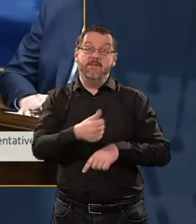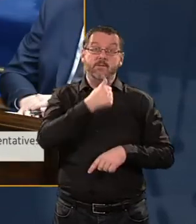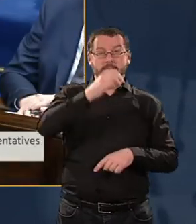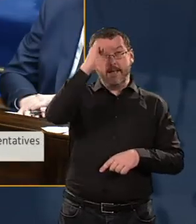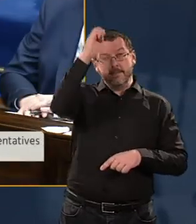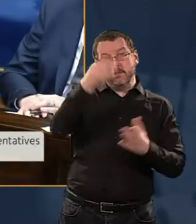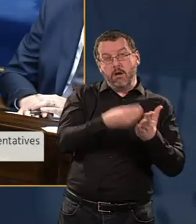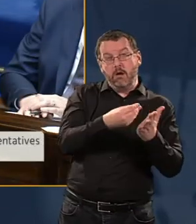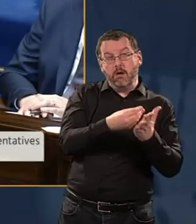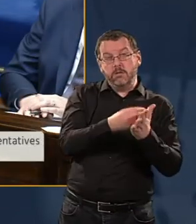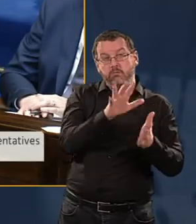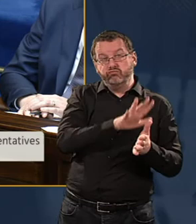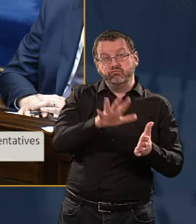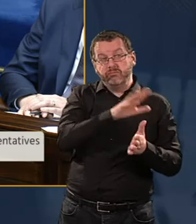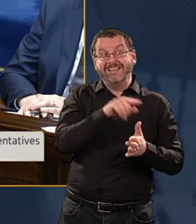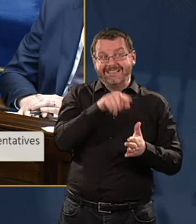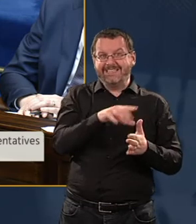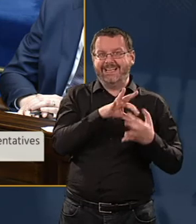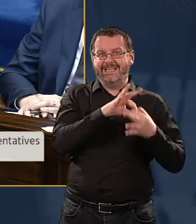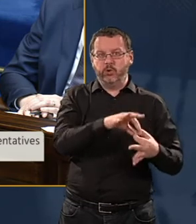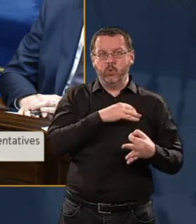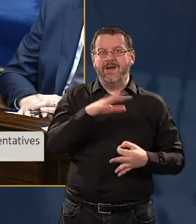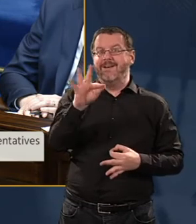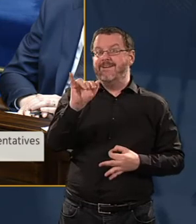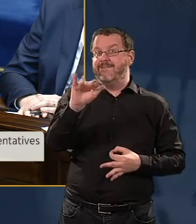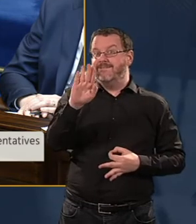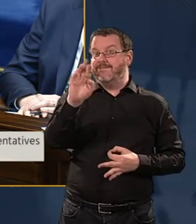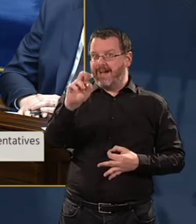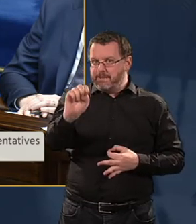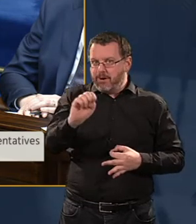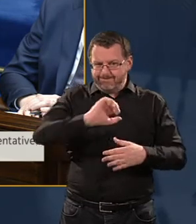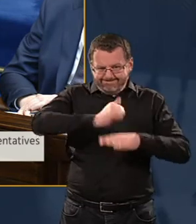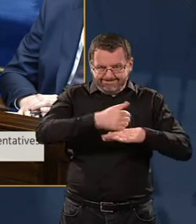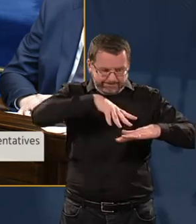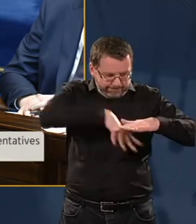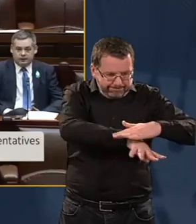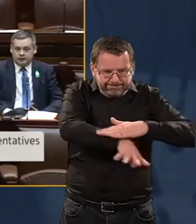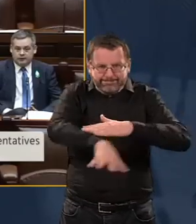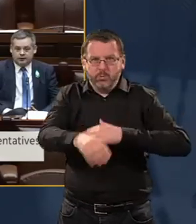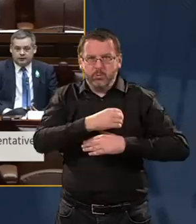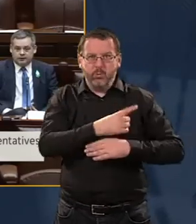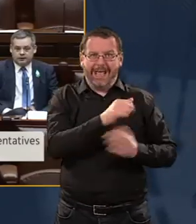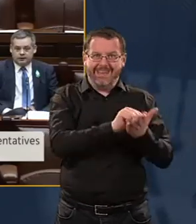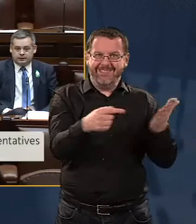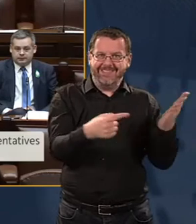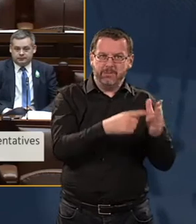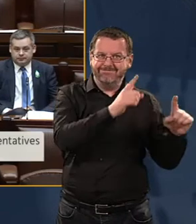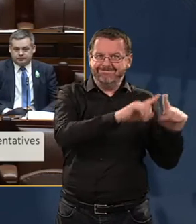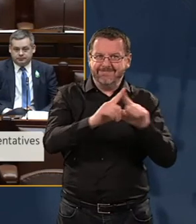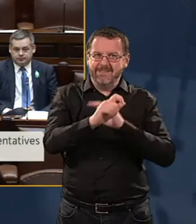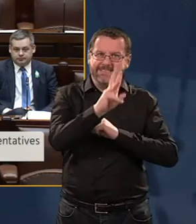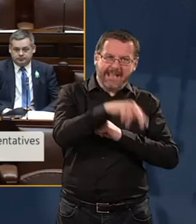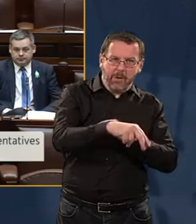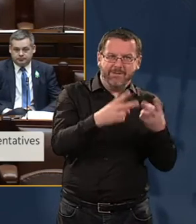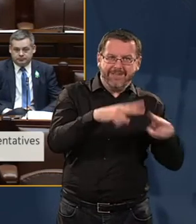was based on bringing fibre to 11,000 villages, not fibre to 540,000 homes, farms and